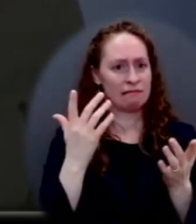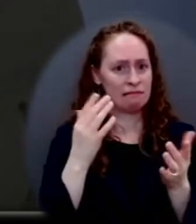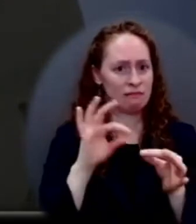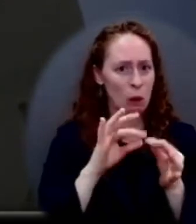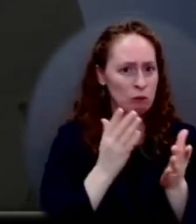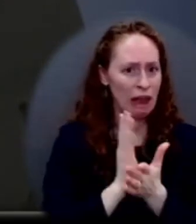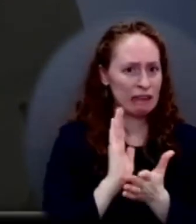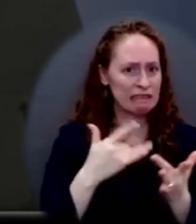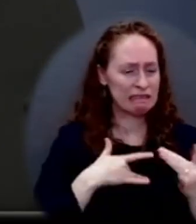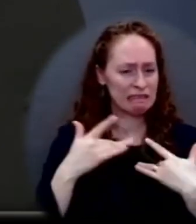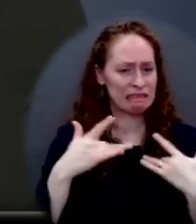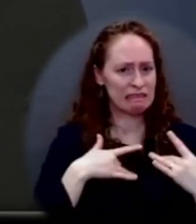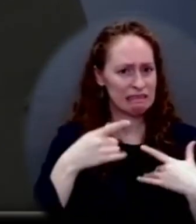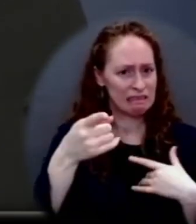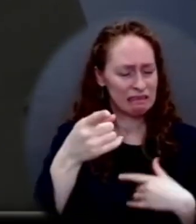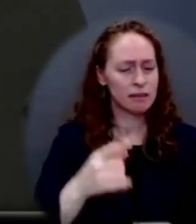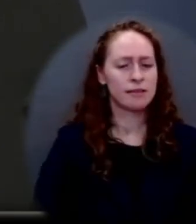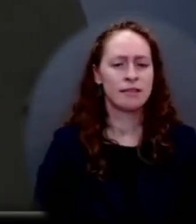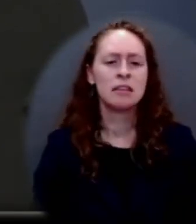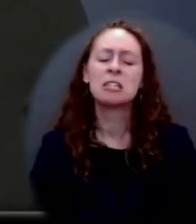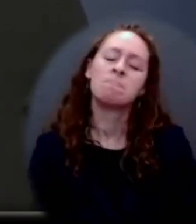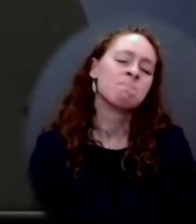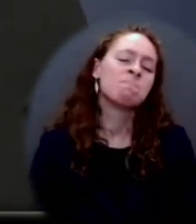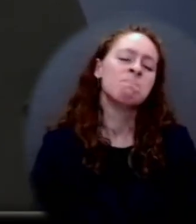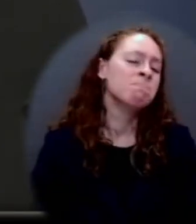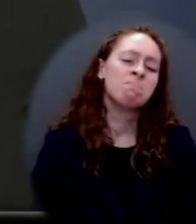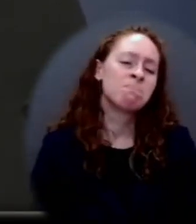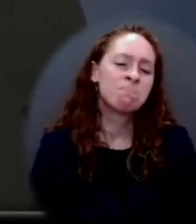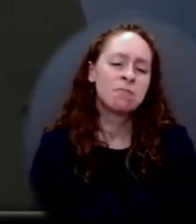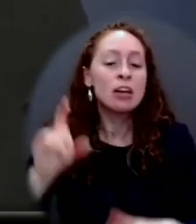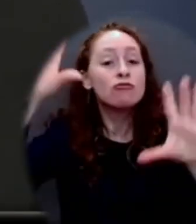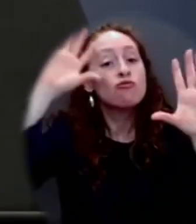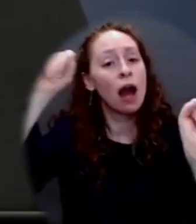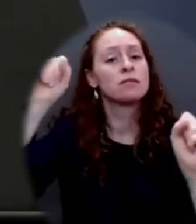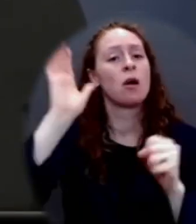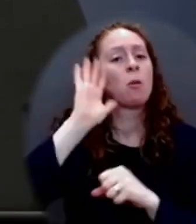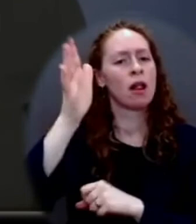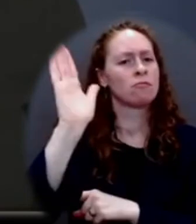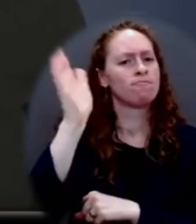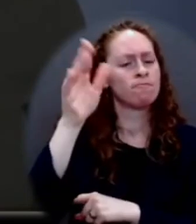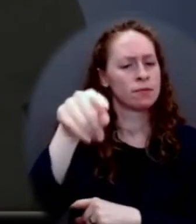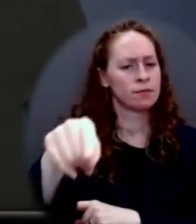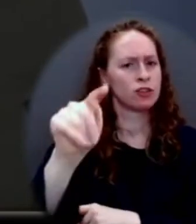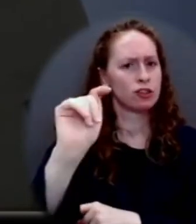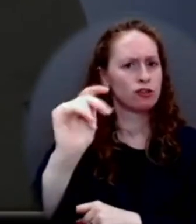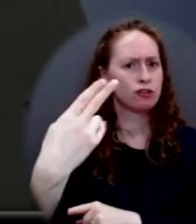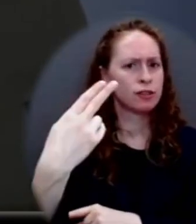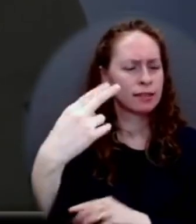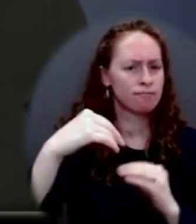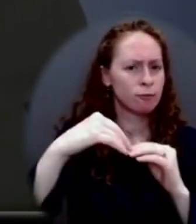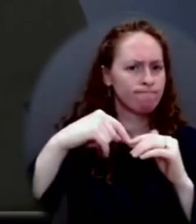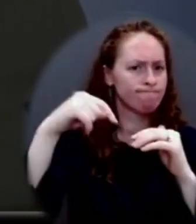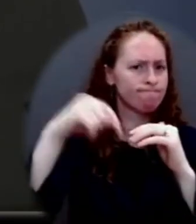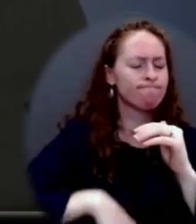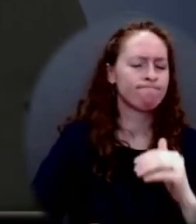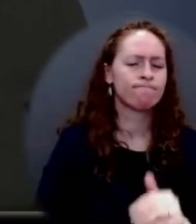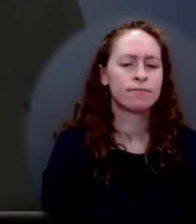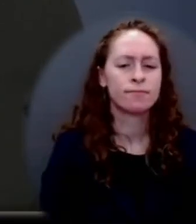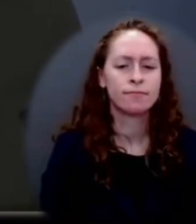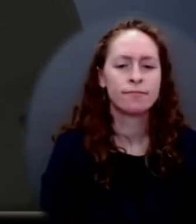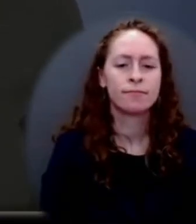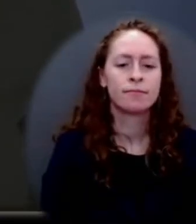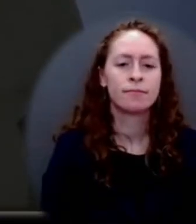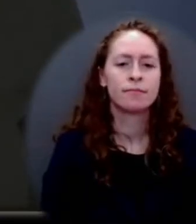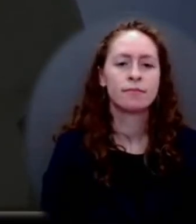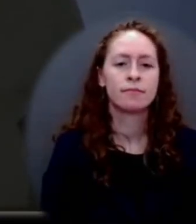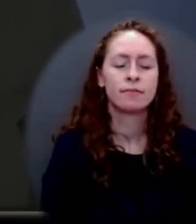What I will say and what the president will talk about in his speech on Thursday is also that, you know, people came out,